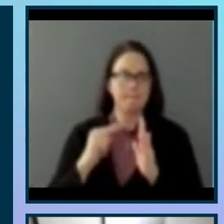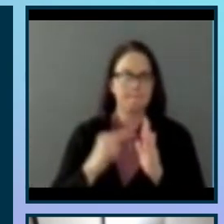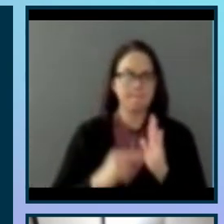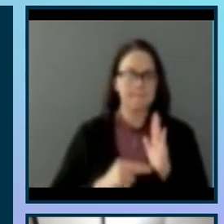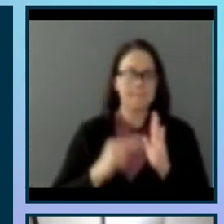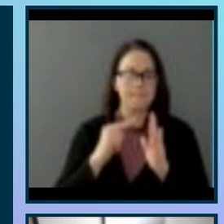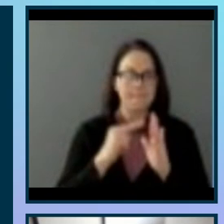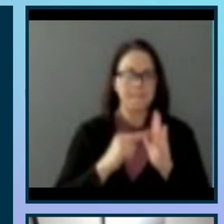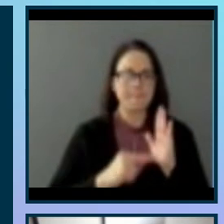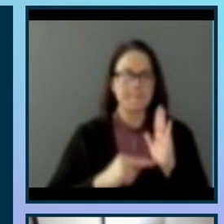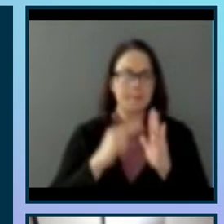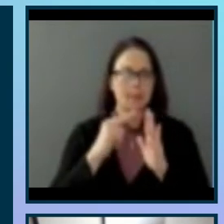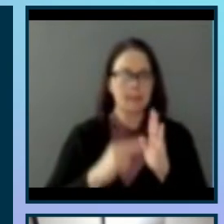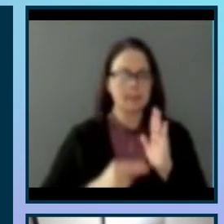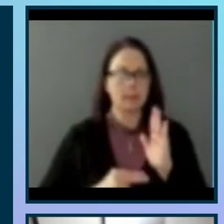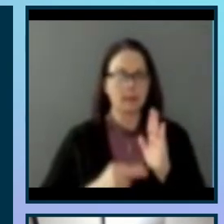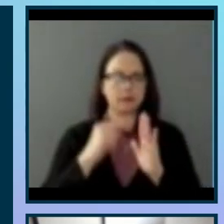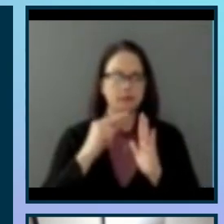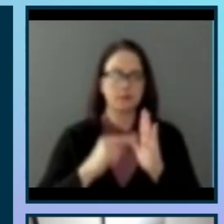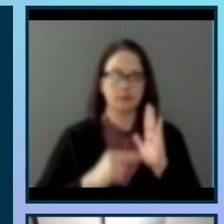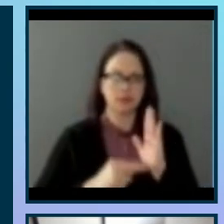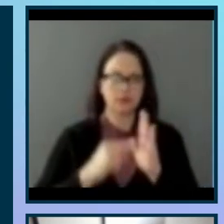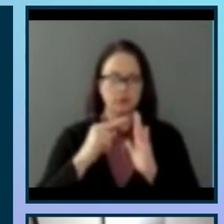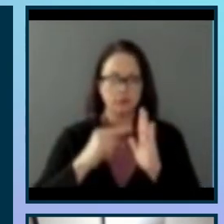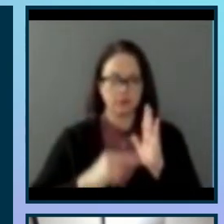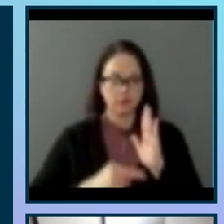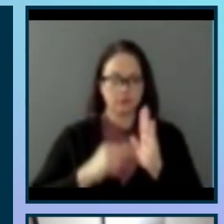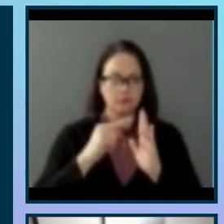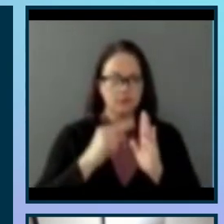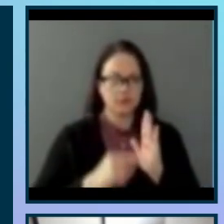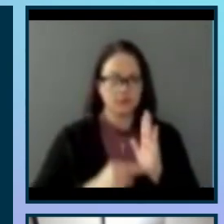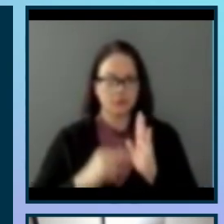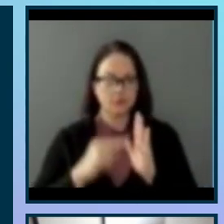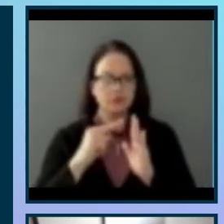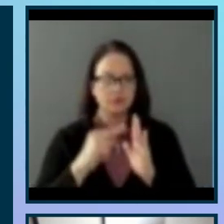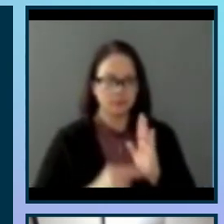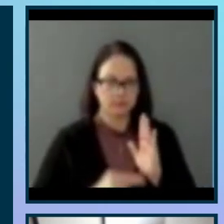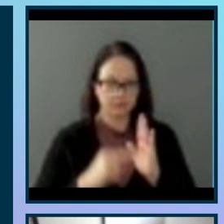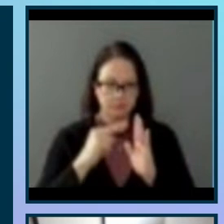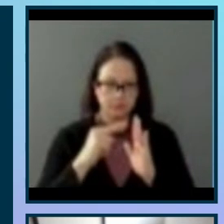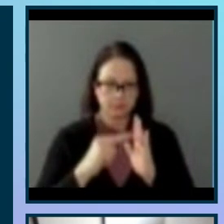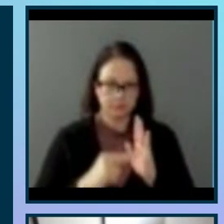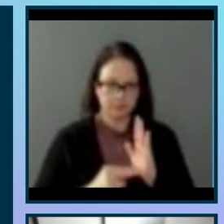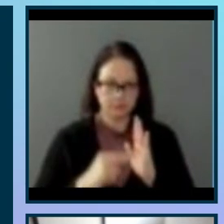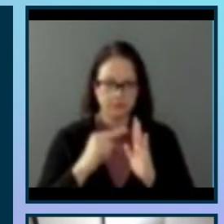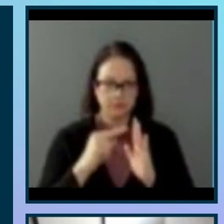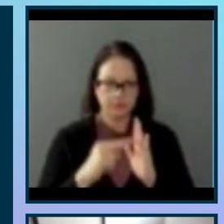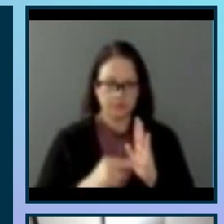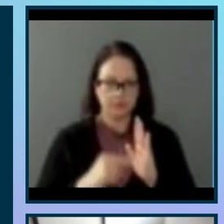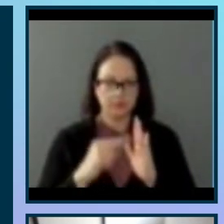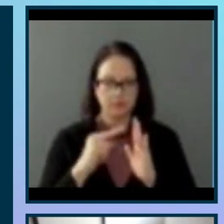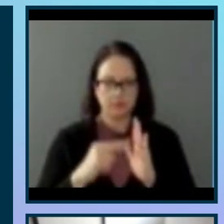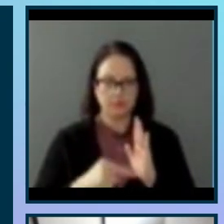namesake the moth, audio moth can listen at audible frequencies well into ultrasonic frequencies. It